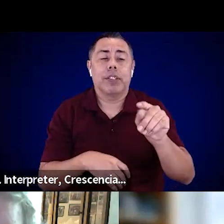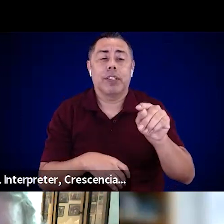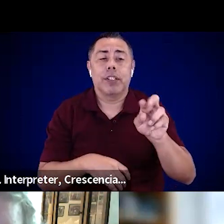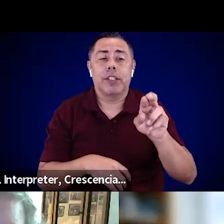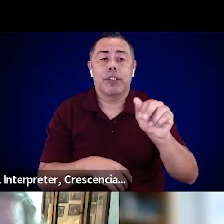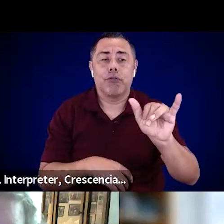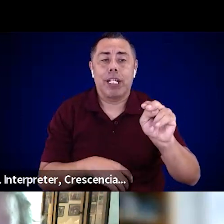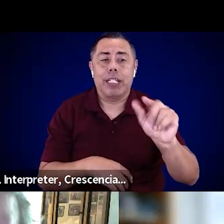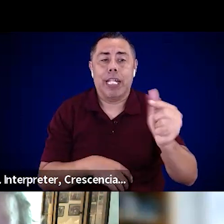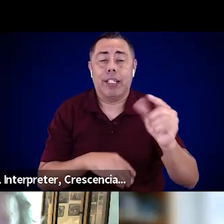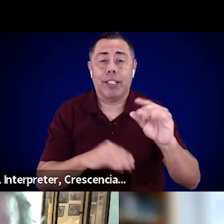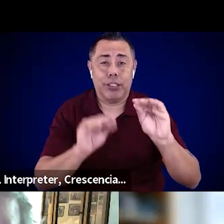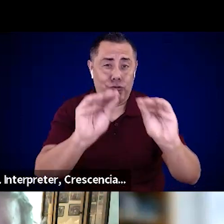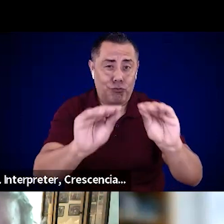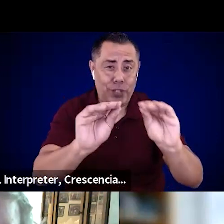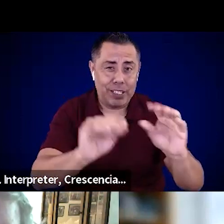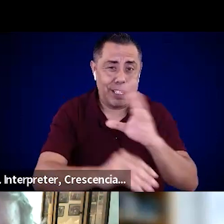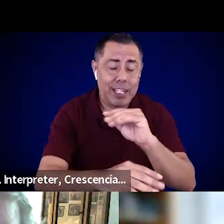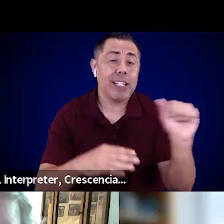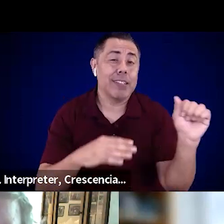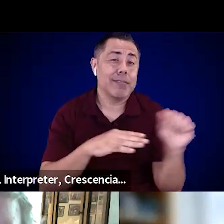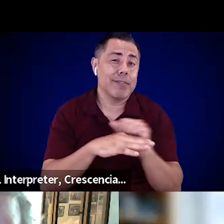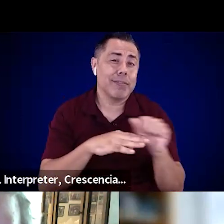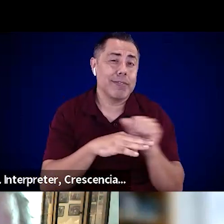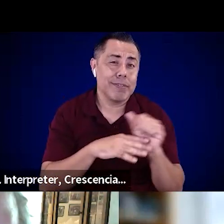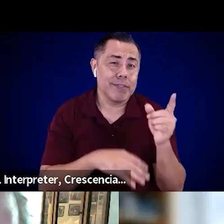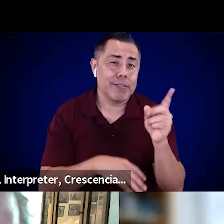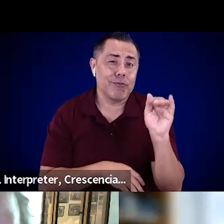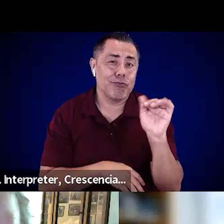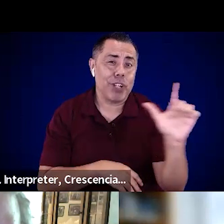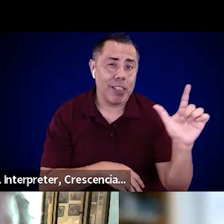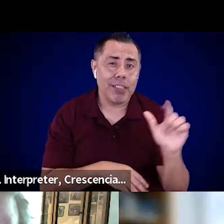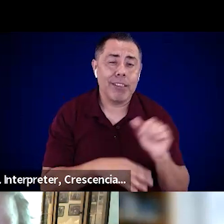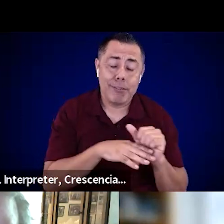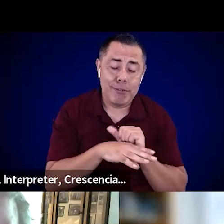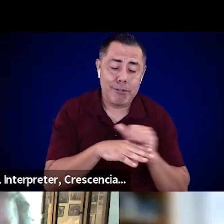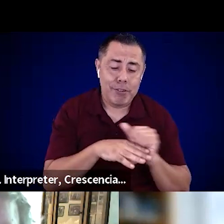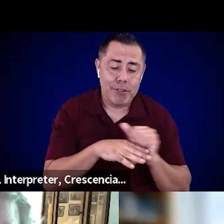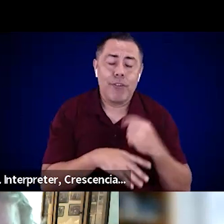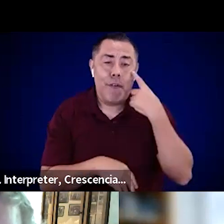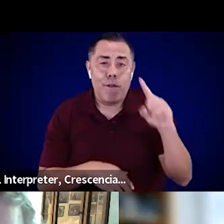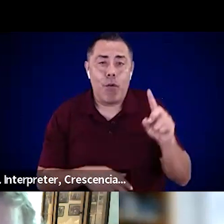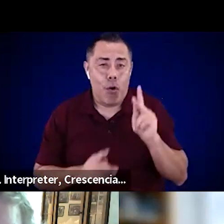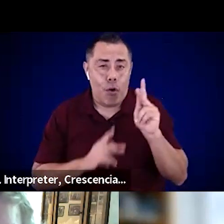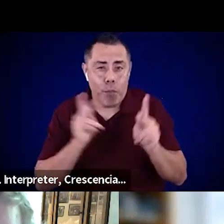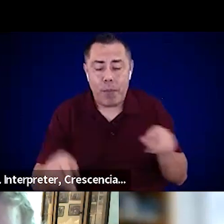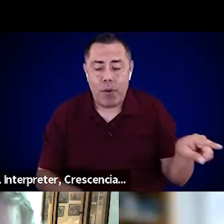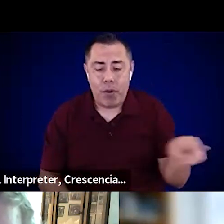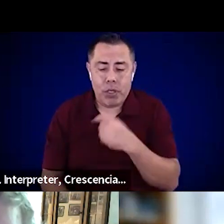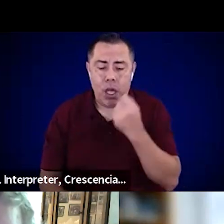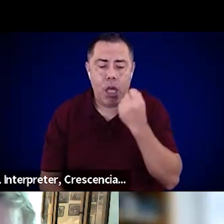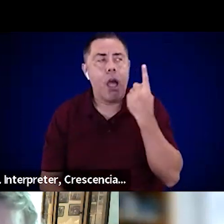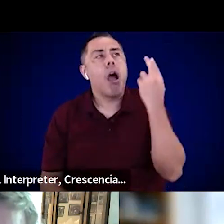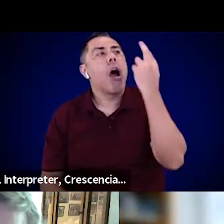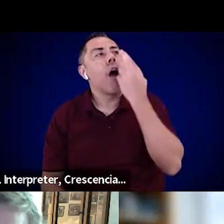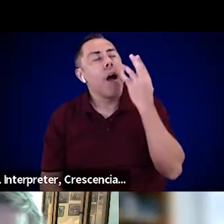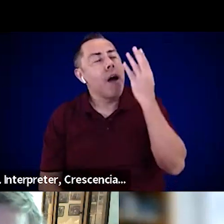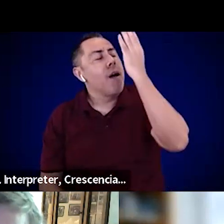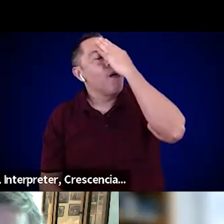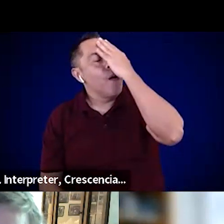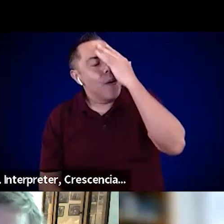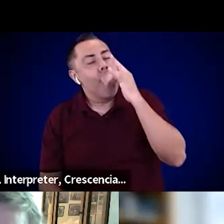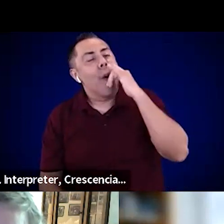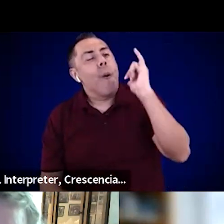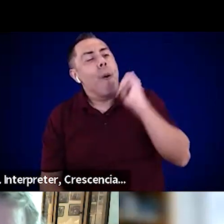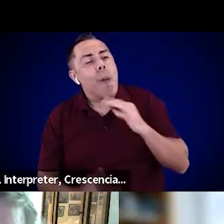will understand what is going to happen to them, um, during an evacuation. Um, there is very